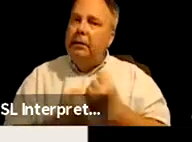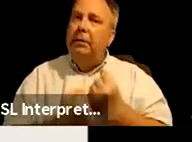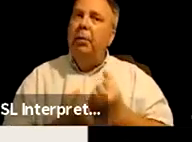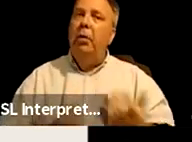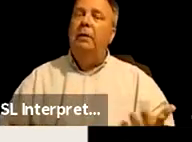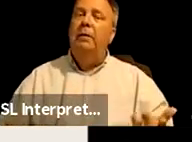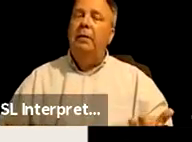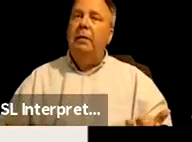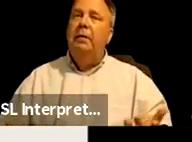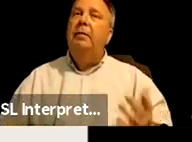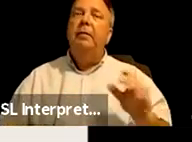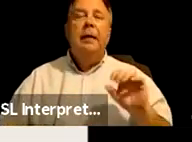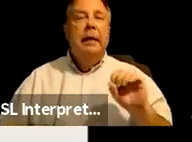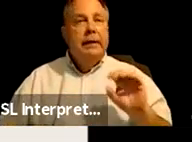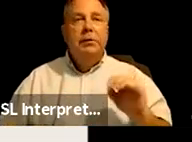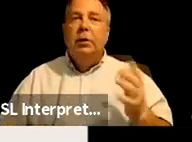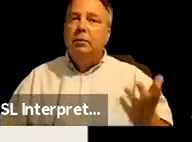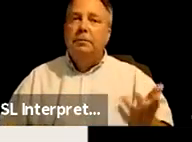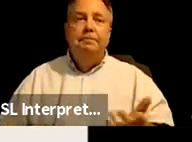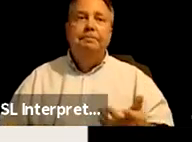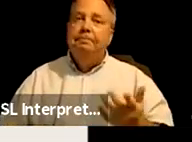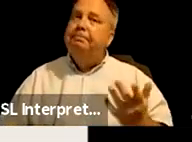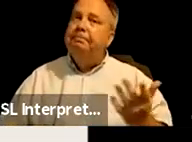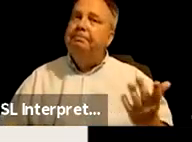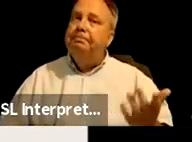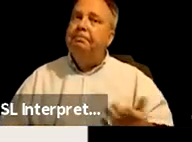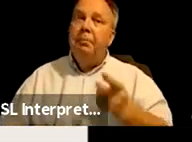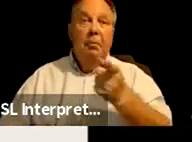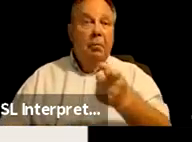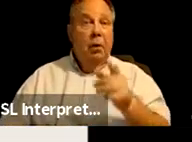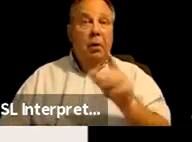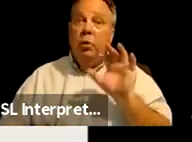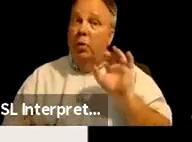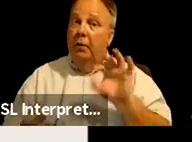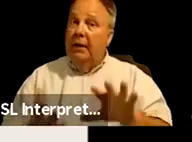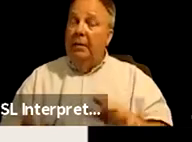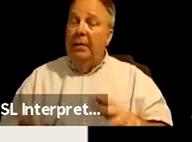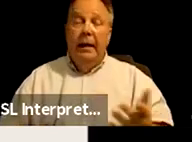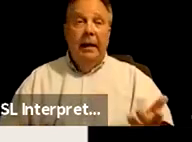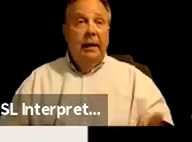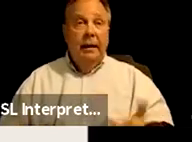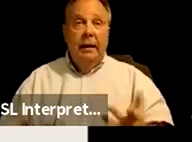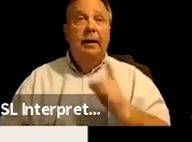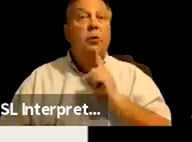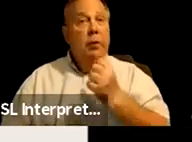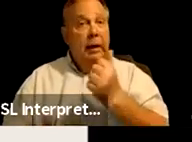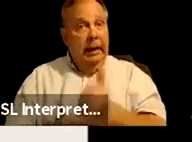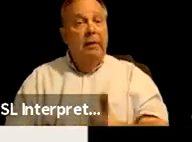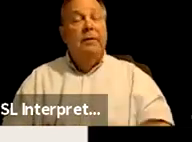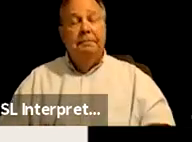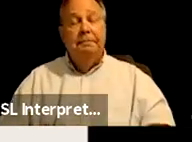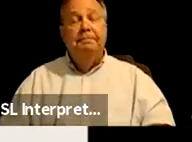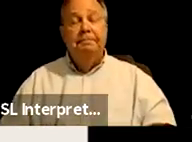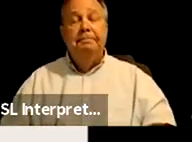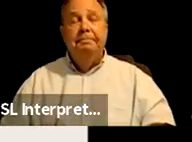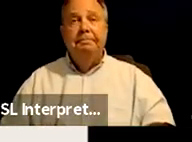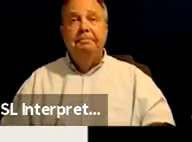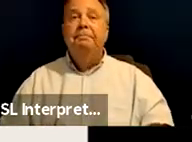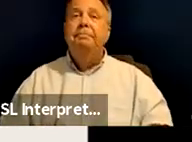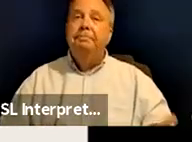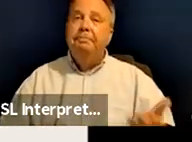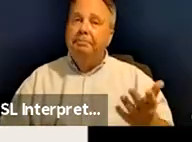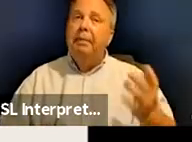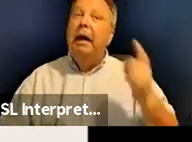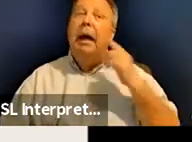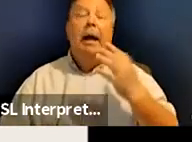Um, and so, um, you know, your feedback is really helpful. Um, so I